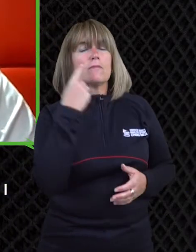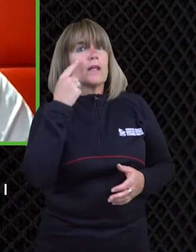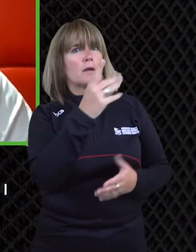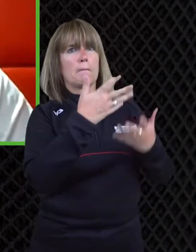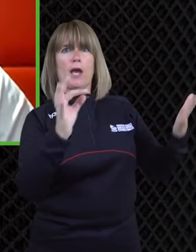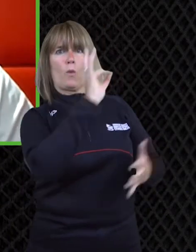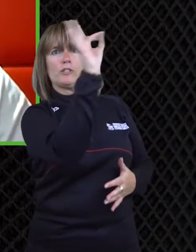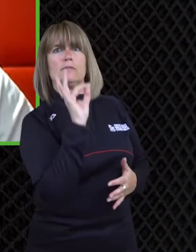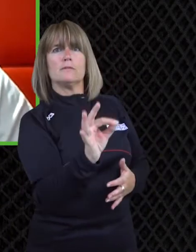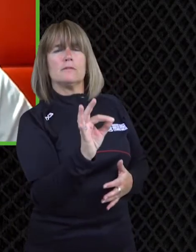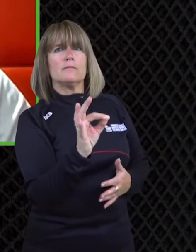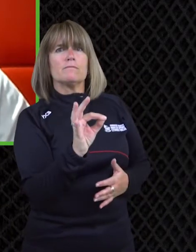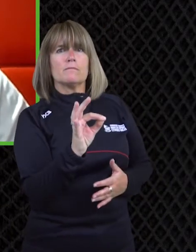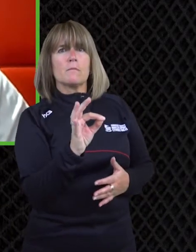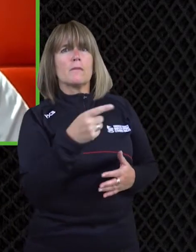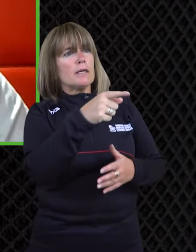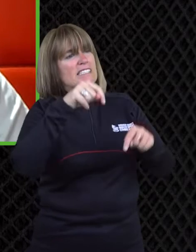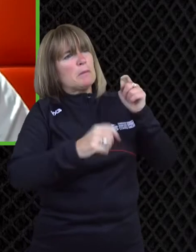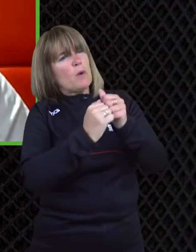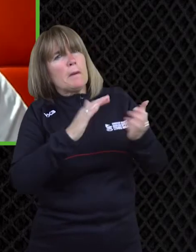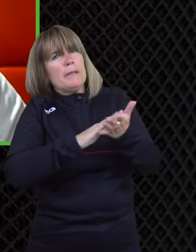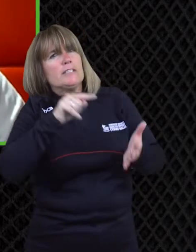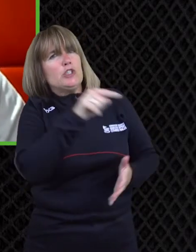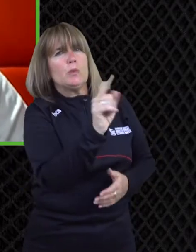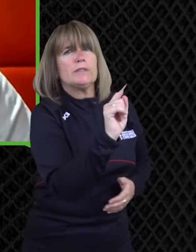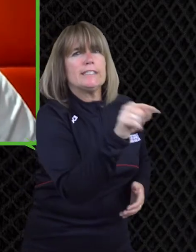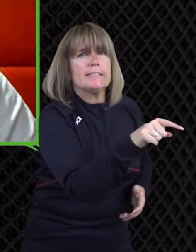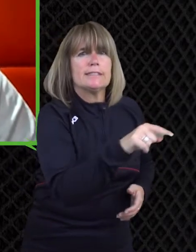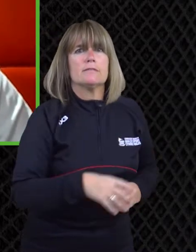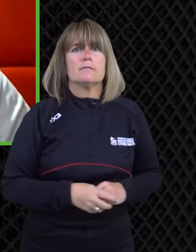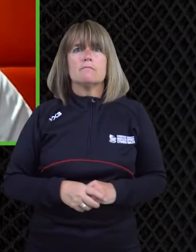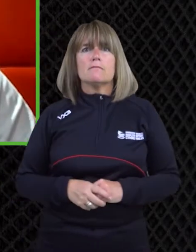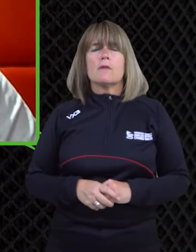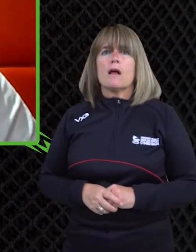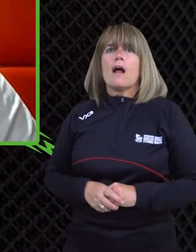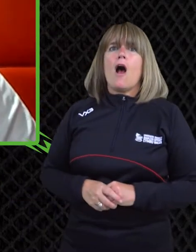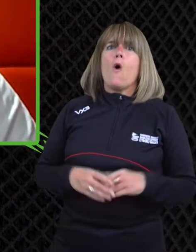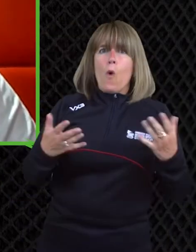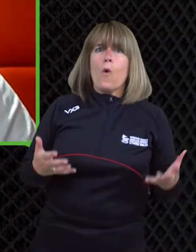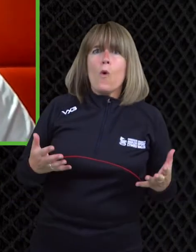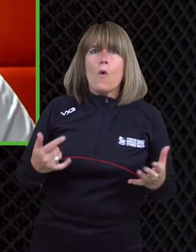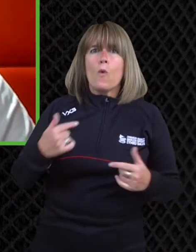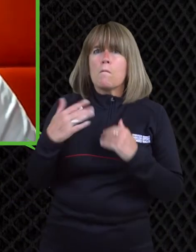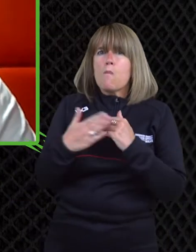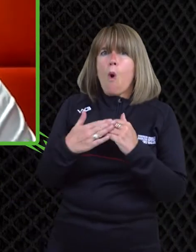you know exactly no that's that's great and this is a big question um